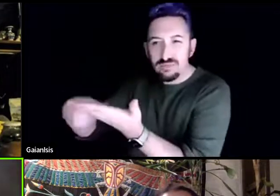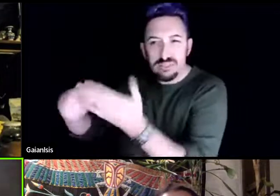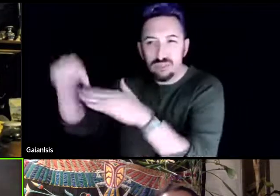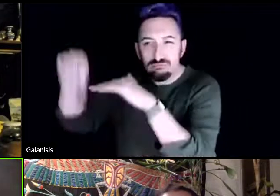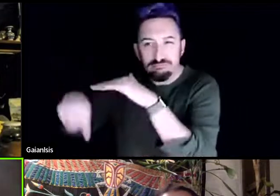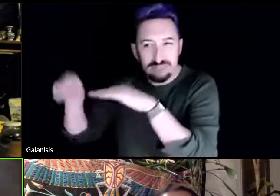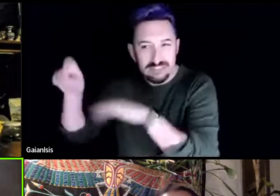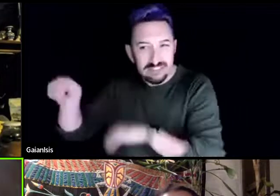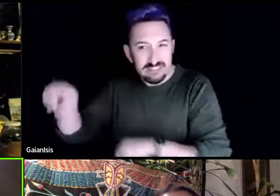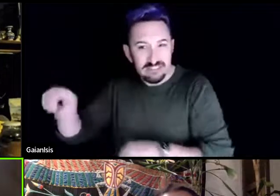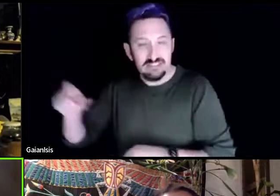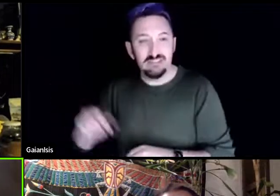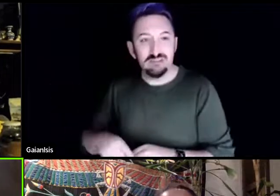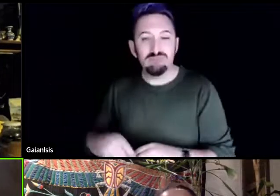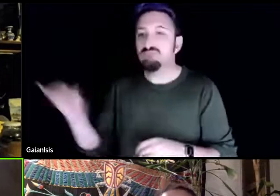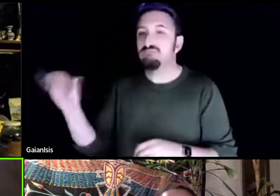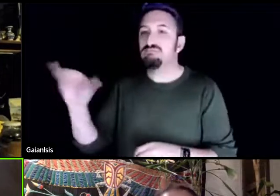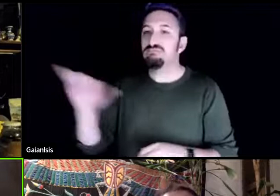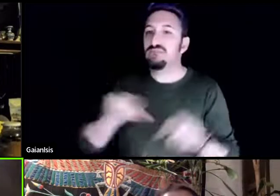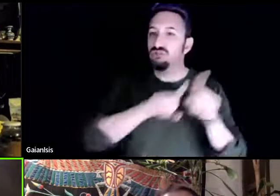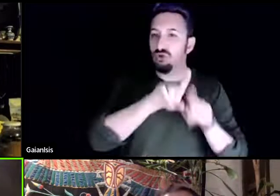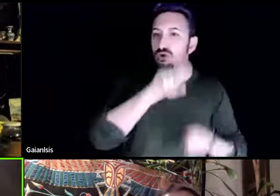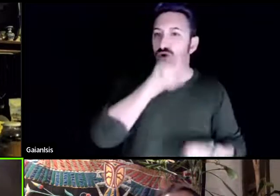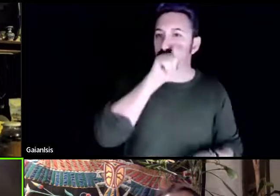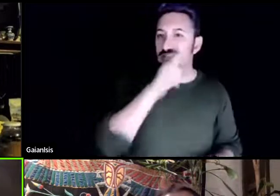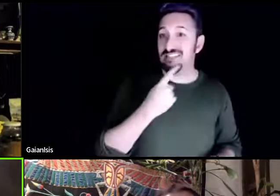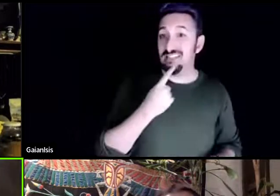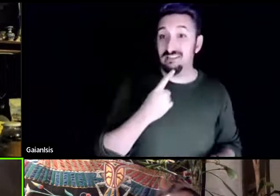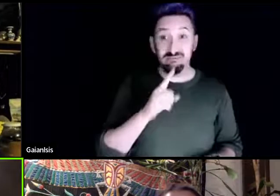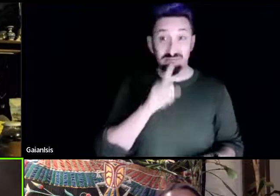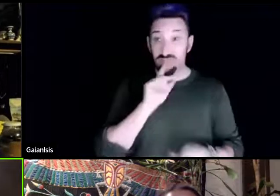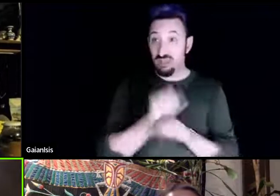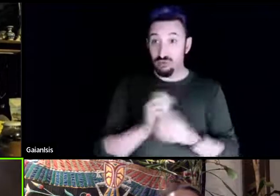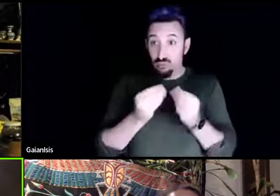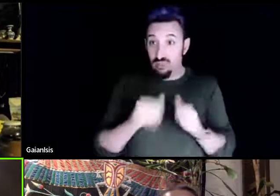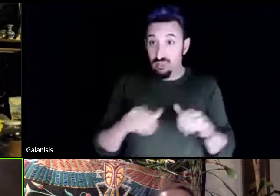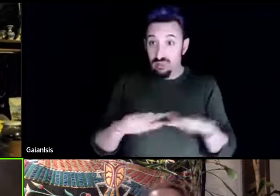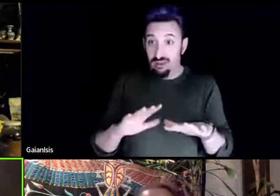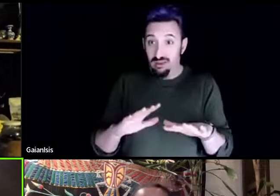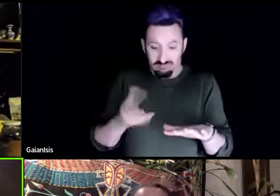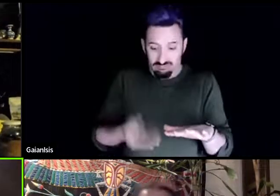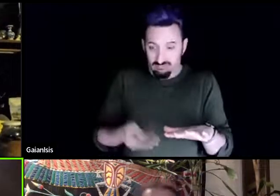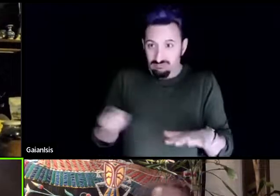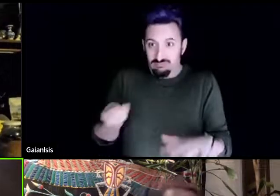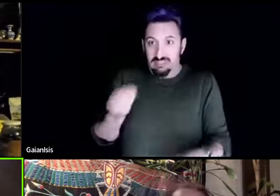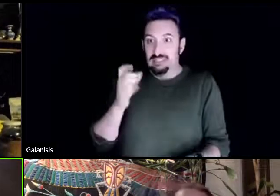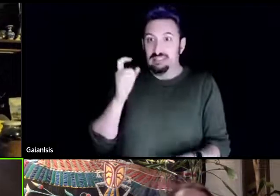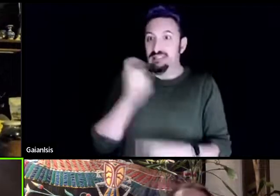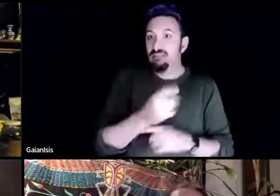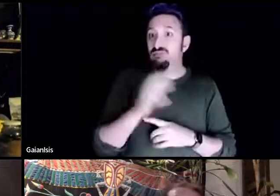giving giving back the land itself in different ways to those communities if you have that opportunity